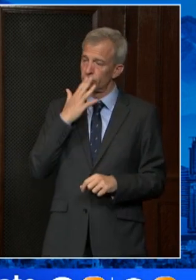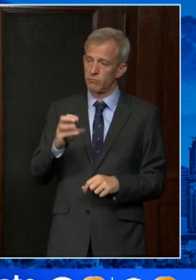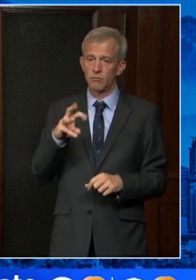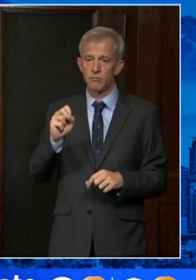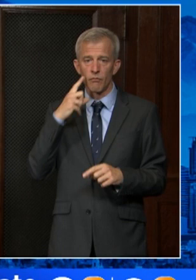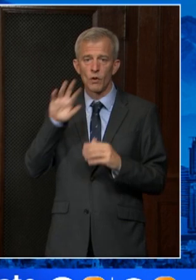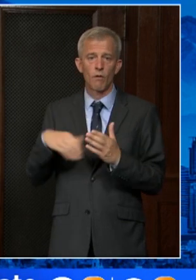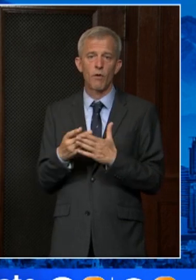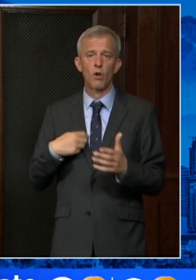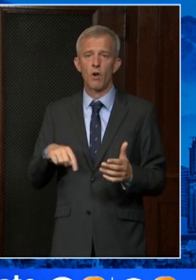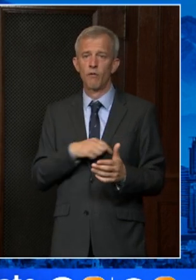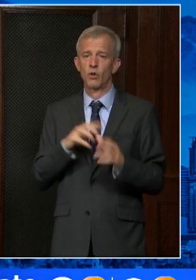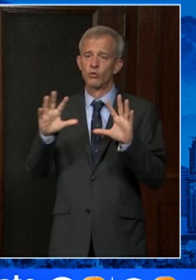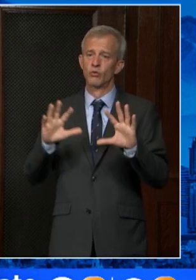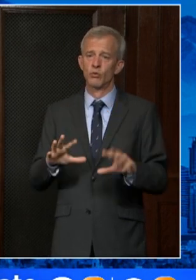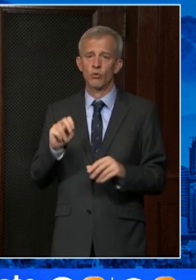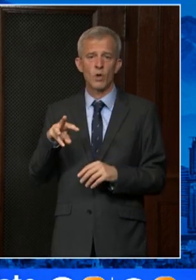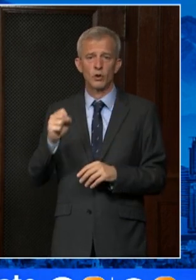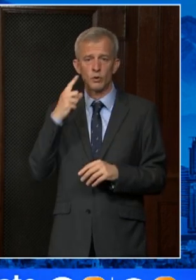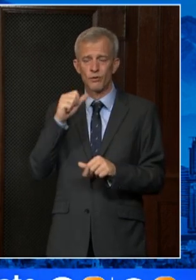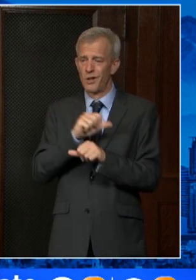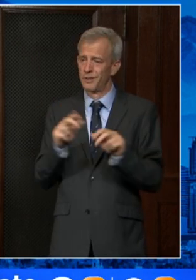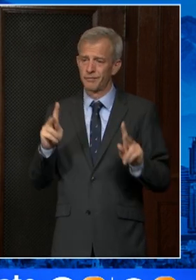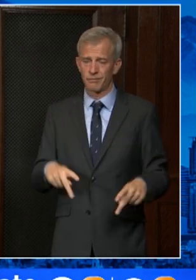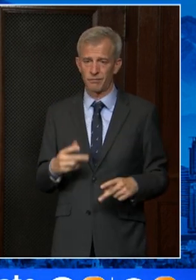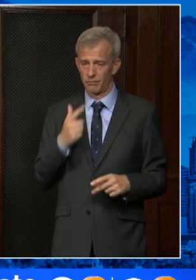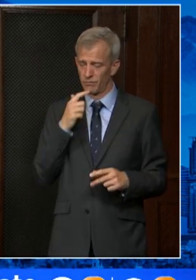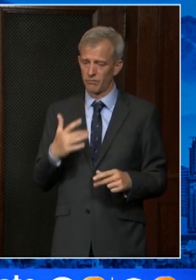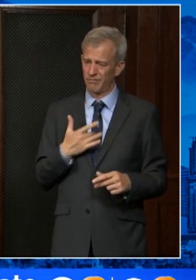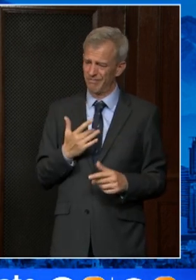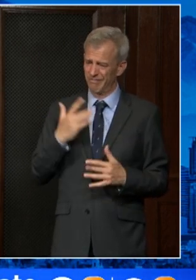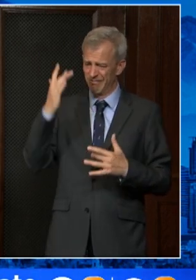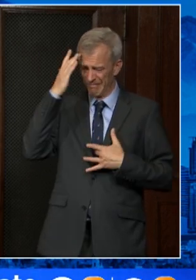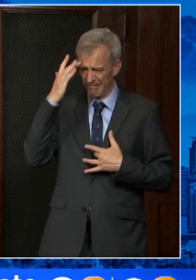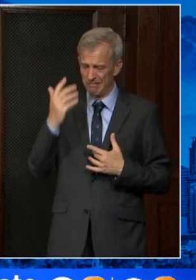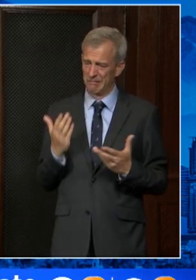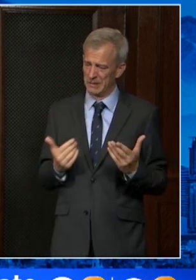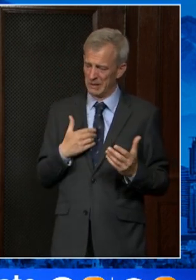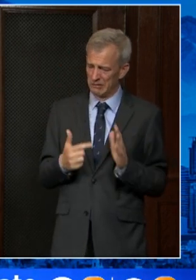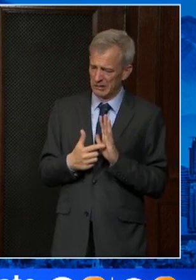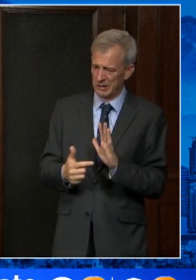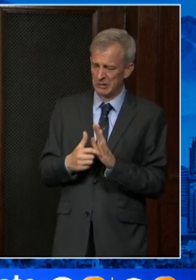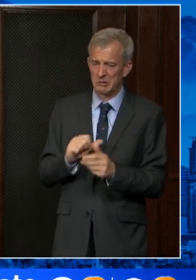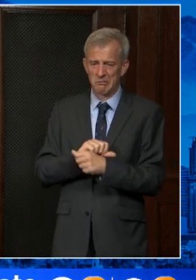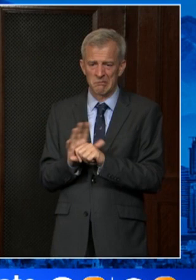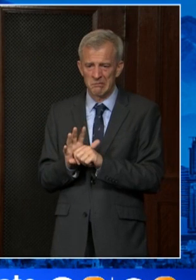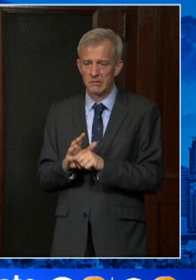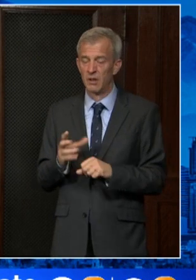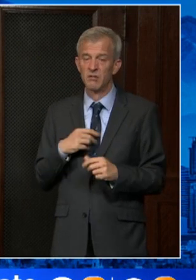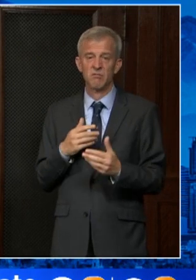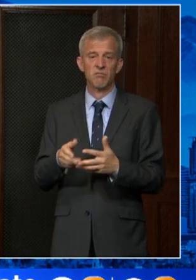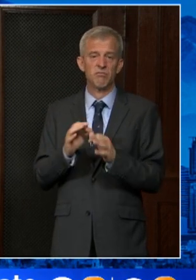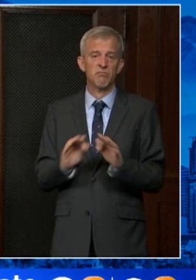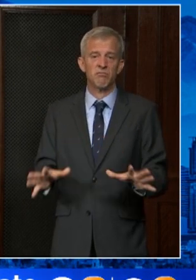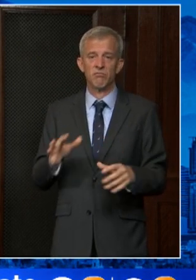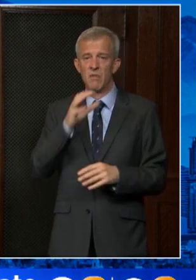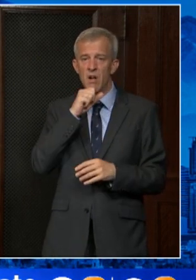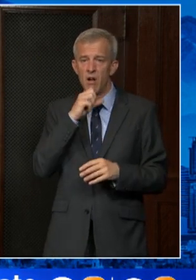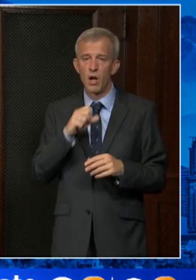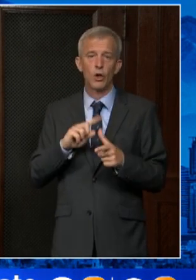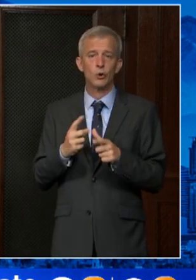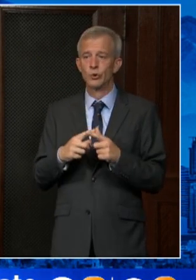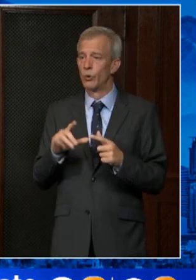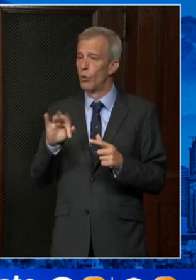us. Great news for anybody who's feeling under the weather and has the symptoms of COVID-19. And regardless of age or preexisting medical